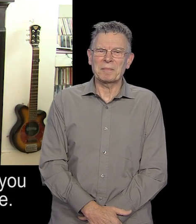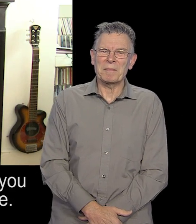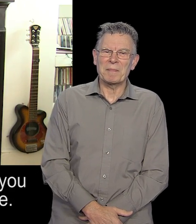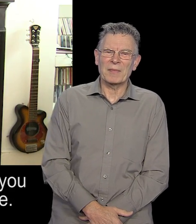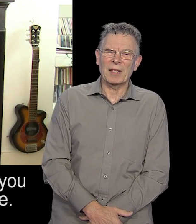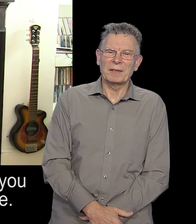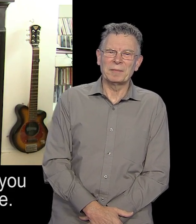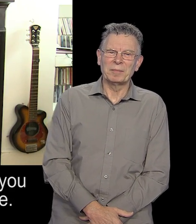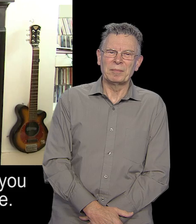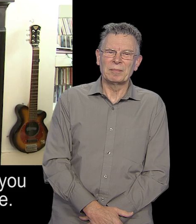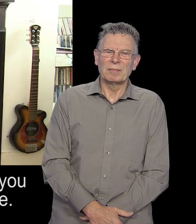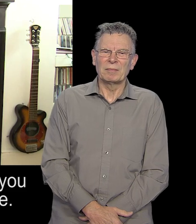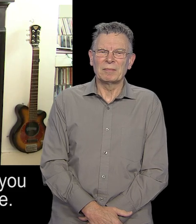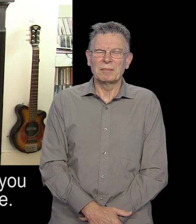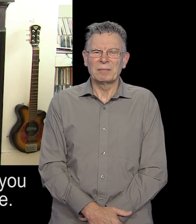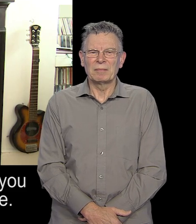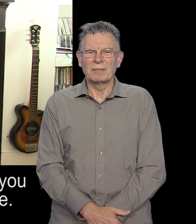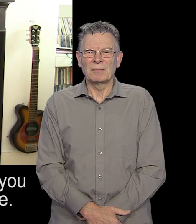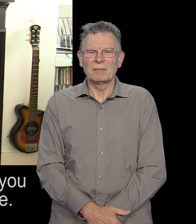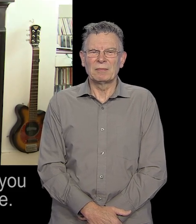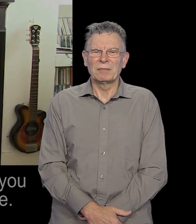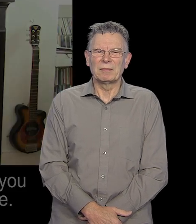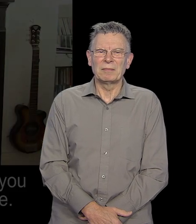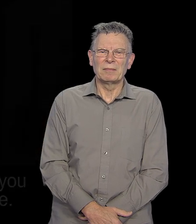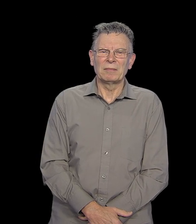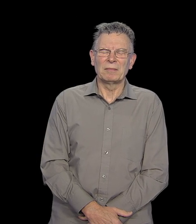it just went away, you know, after an amount of time.